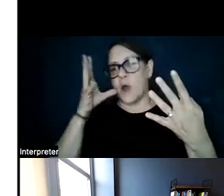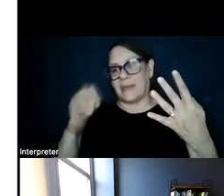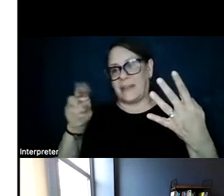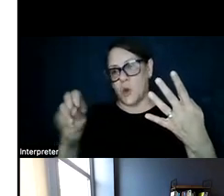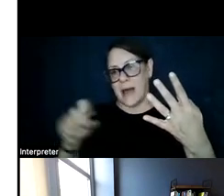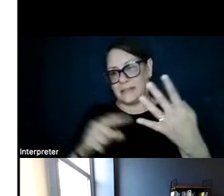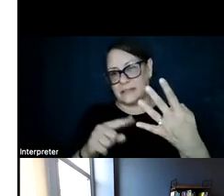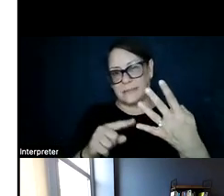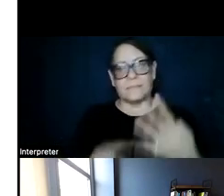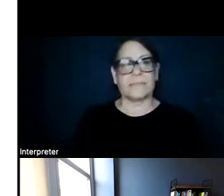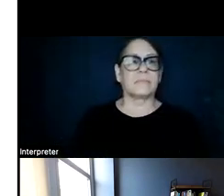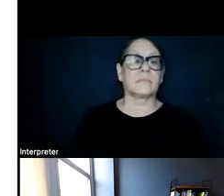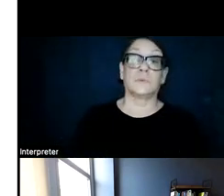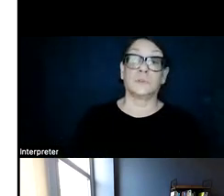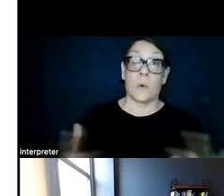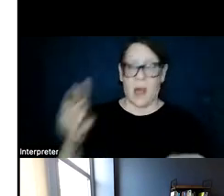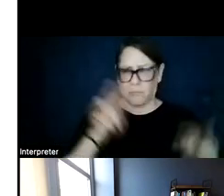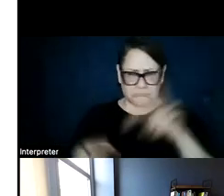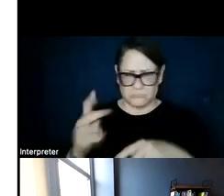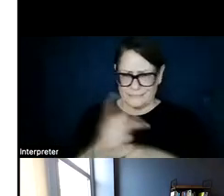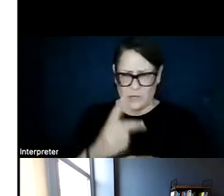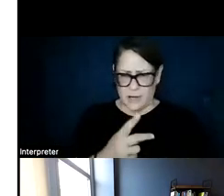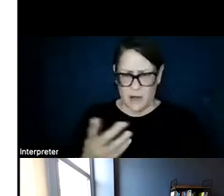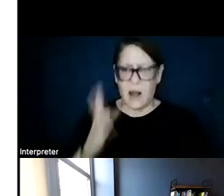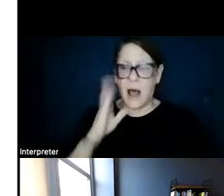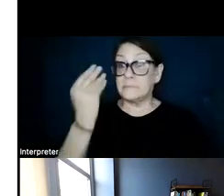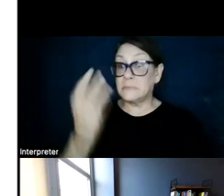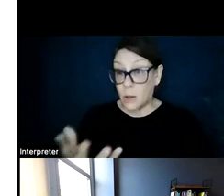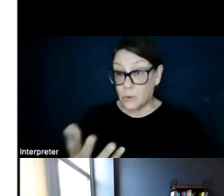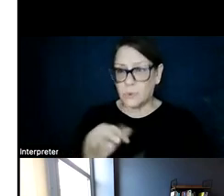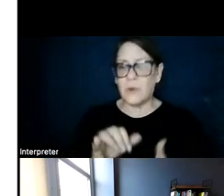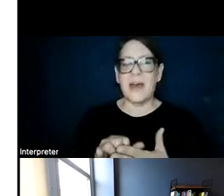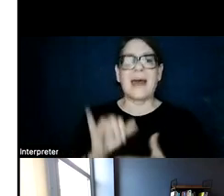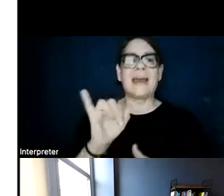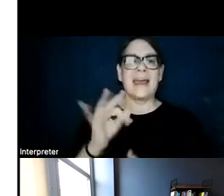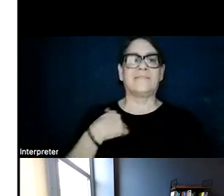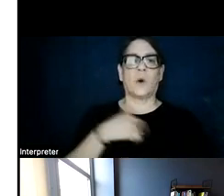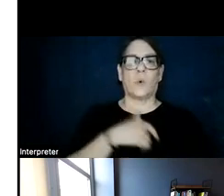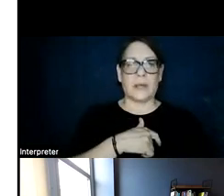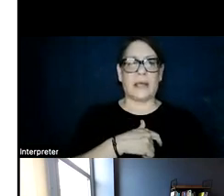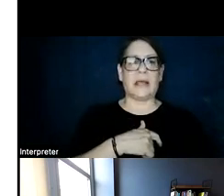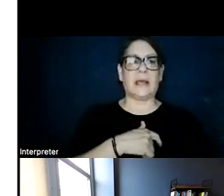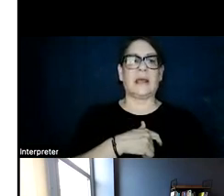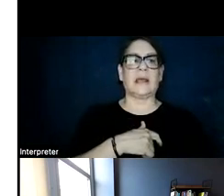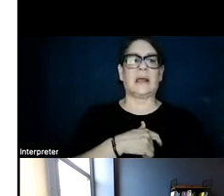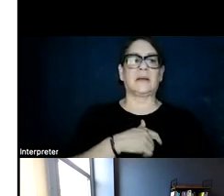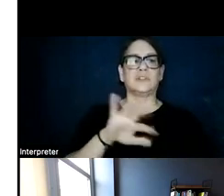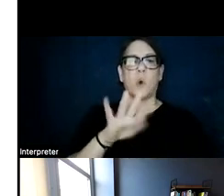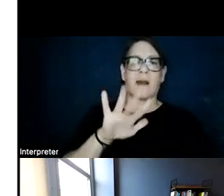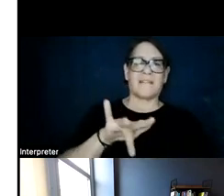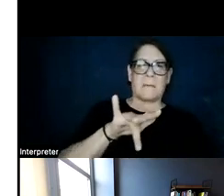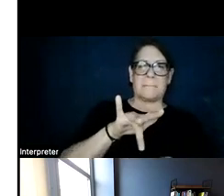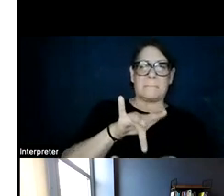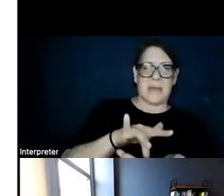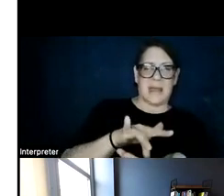having to stare at this and make sense of it, the conclusion is that if we kind of take a middling distance